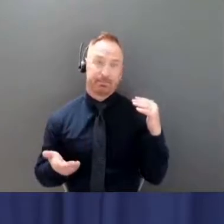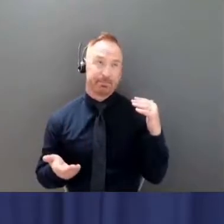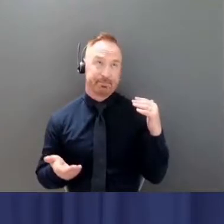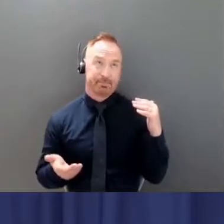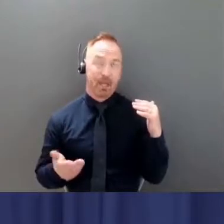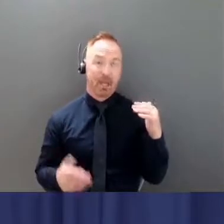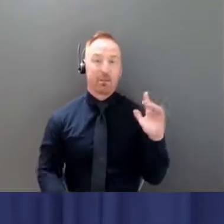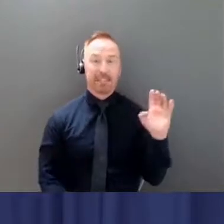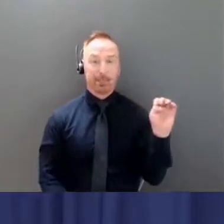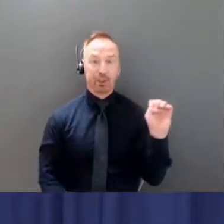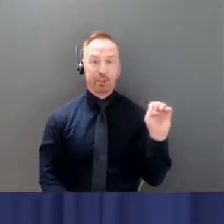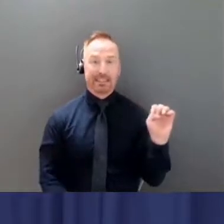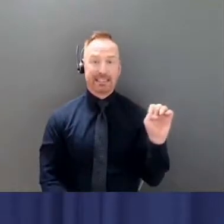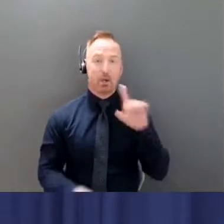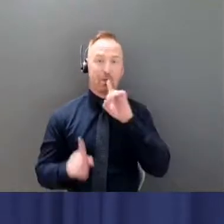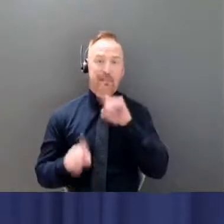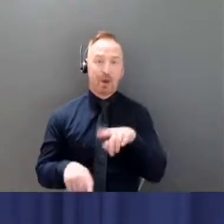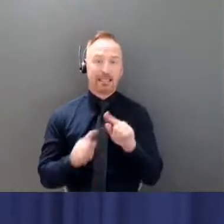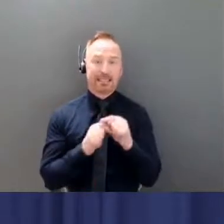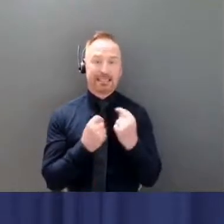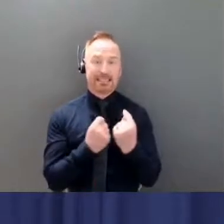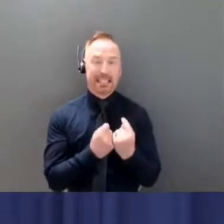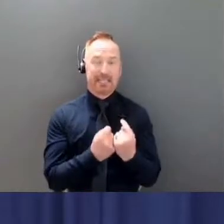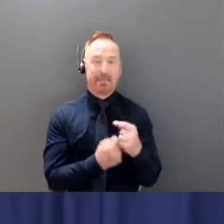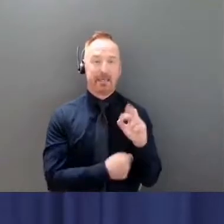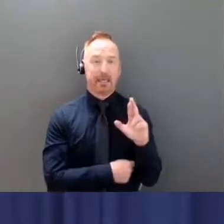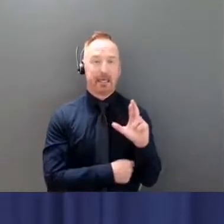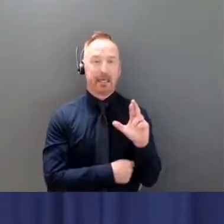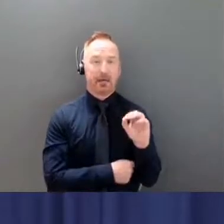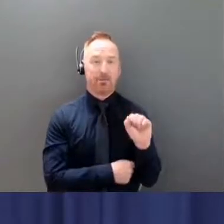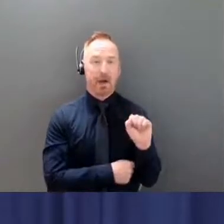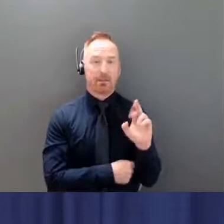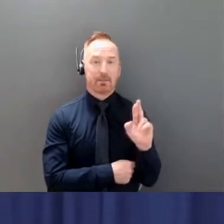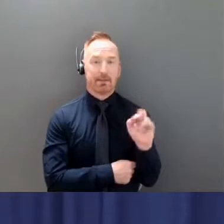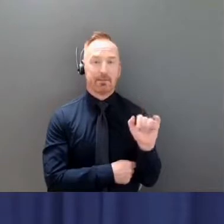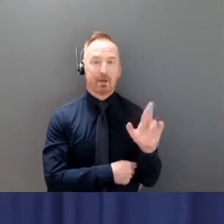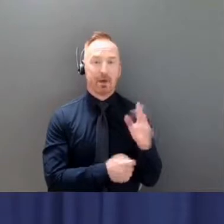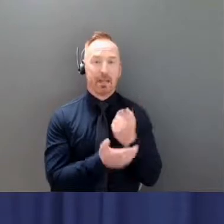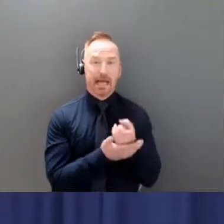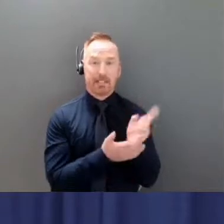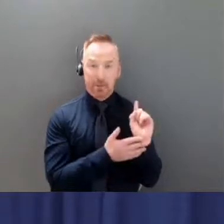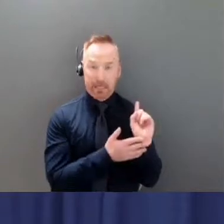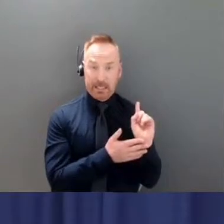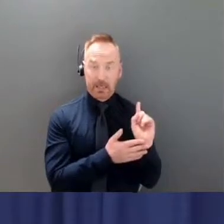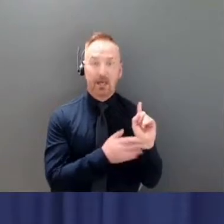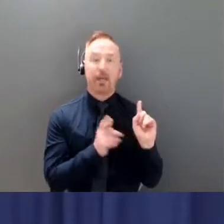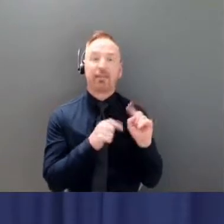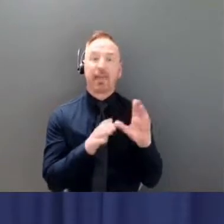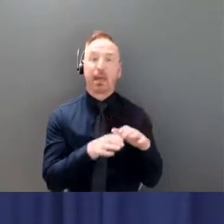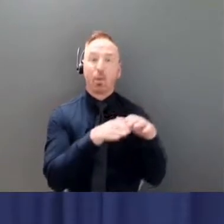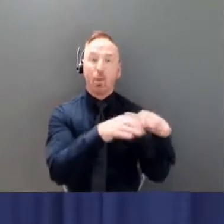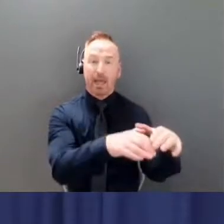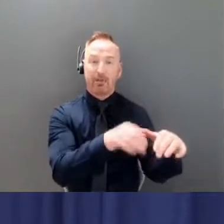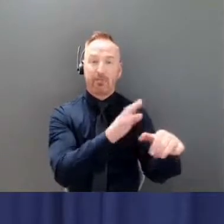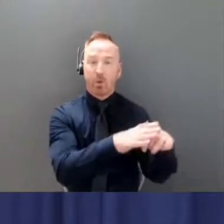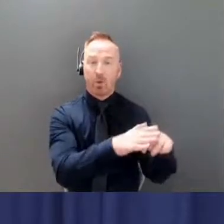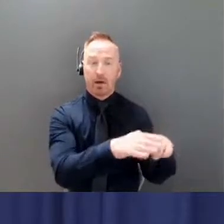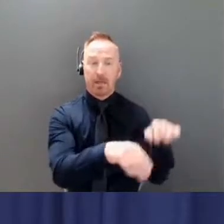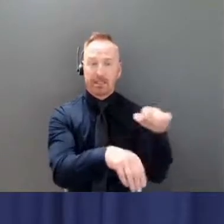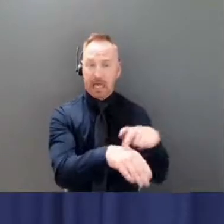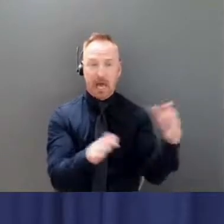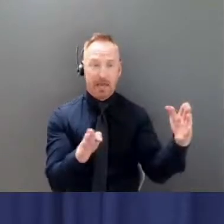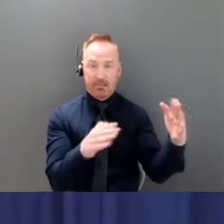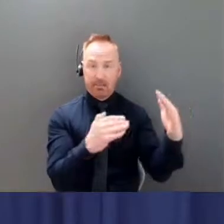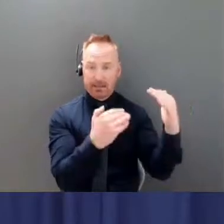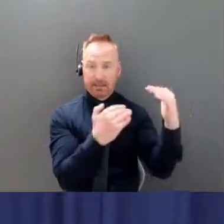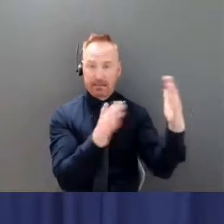response team up in Ross River last week and that they were deployed there for a period of time. We're trying to stand up